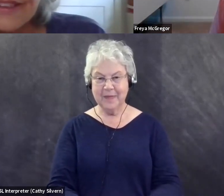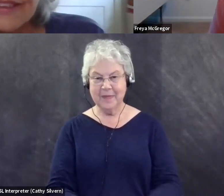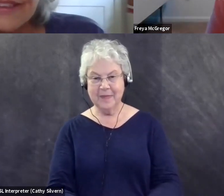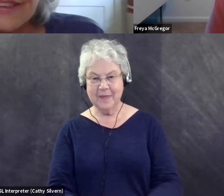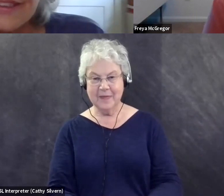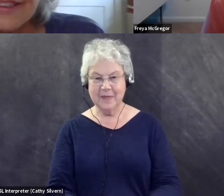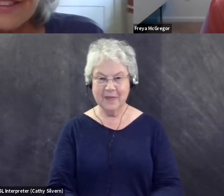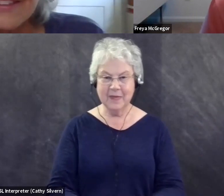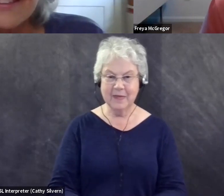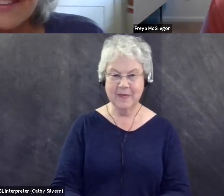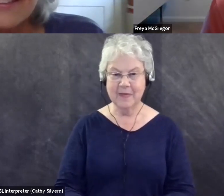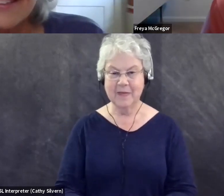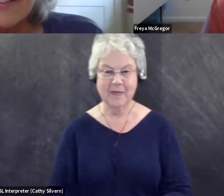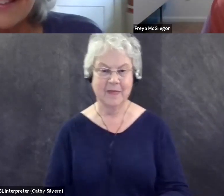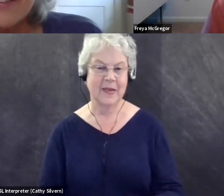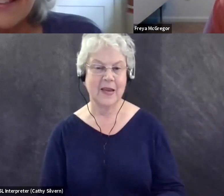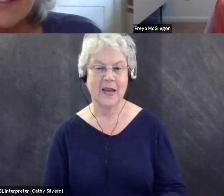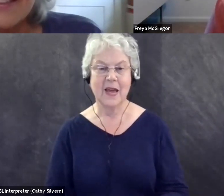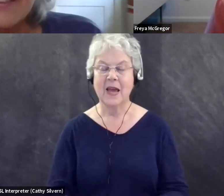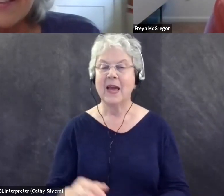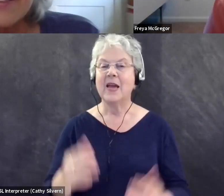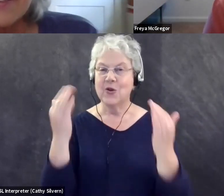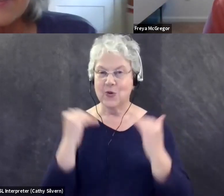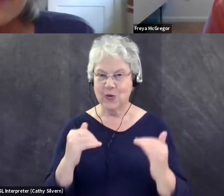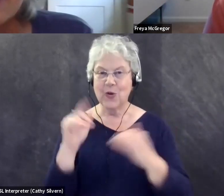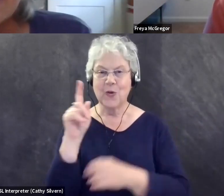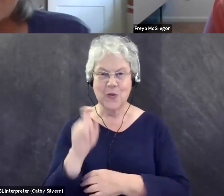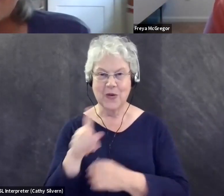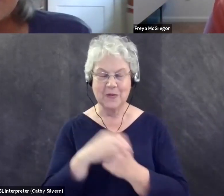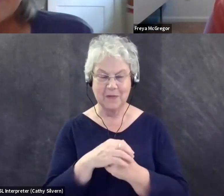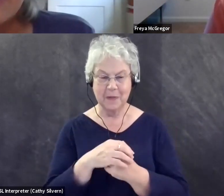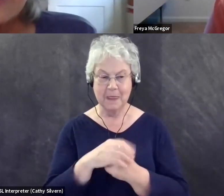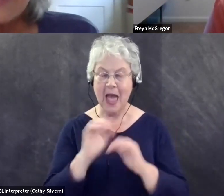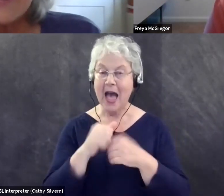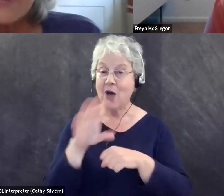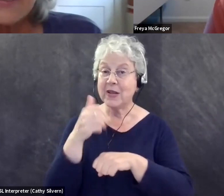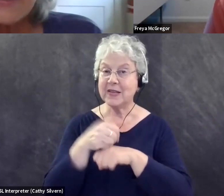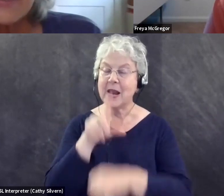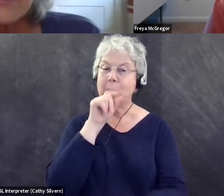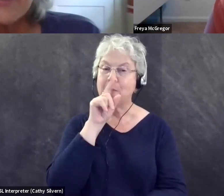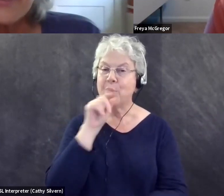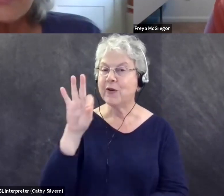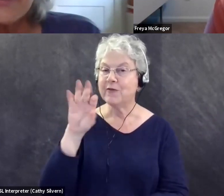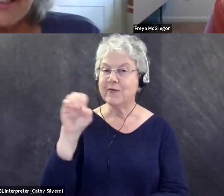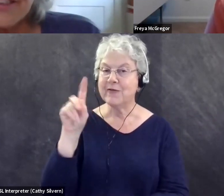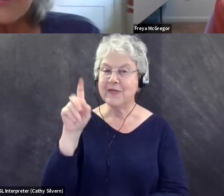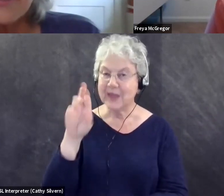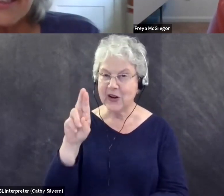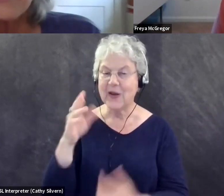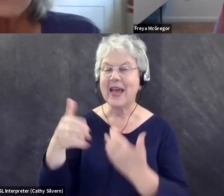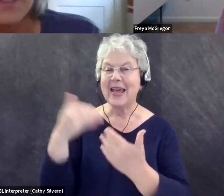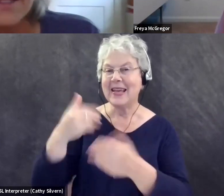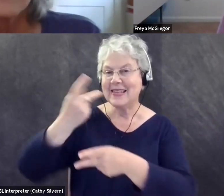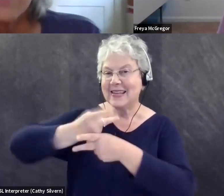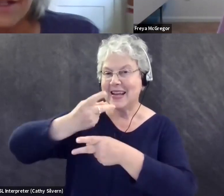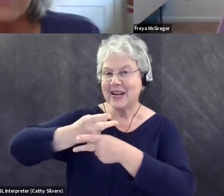oh, here's a question. Um, if there's any ideas about how to set up bird feeders that can be easily maintained by